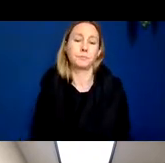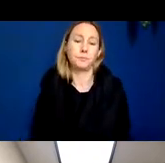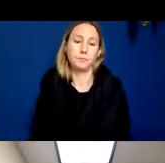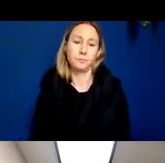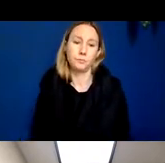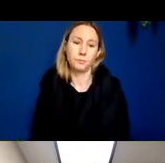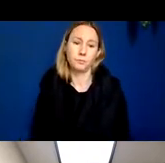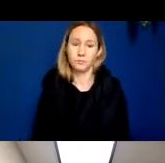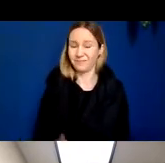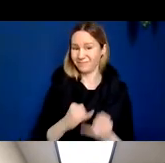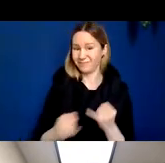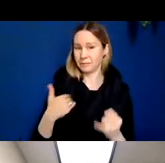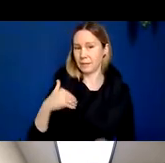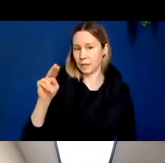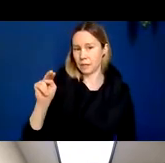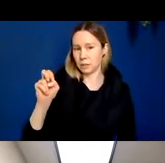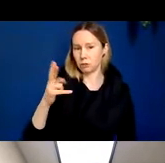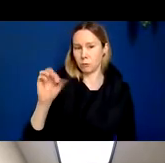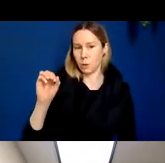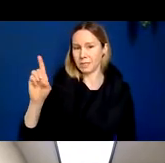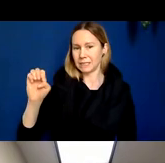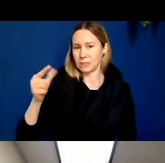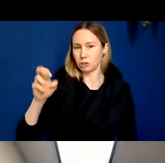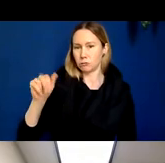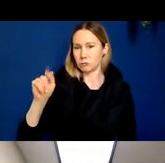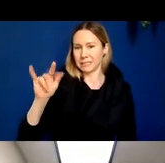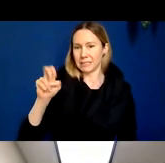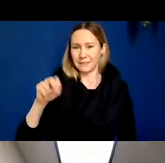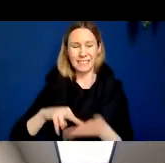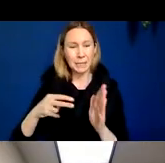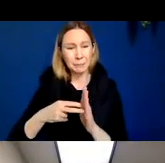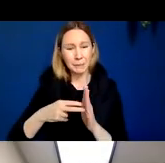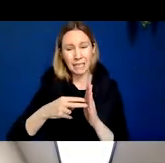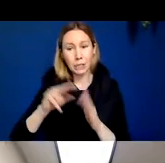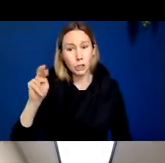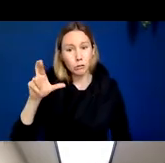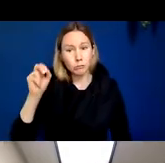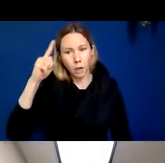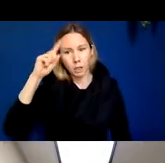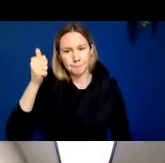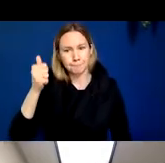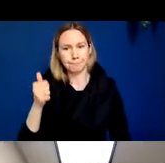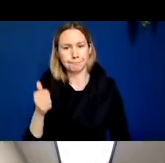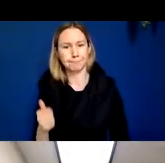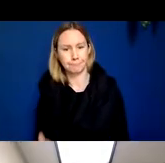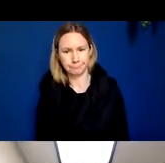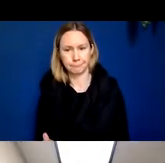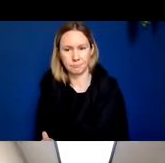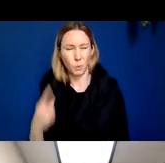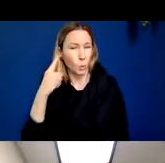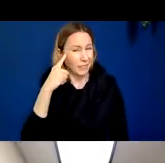neurodegenerative diseases, which are primarily diseases that are attacking the neurons, we think, of the brain.